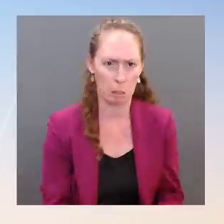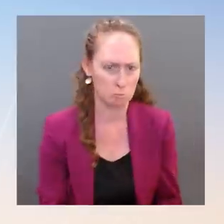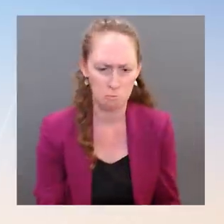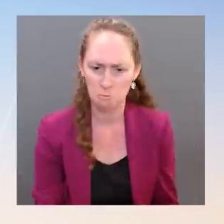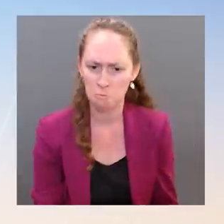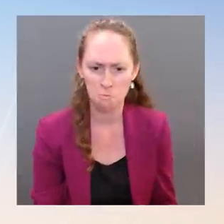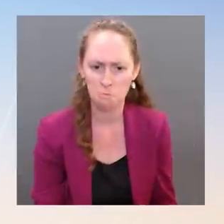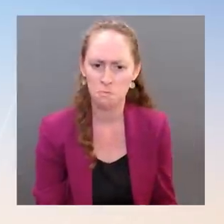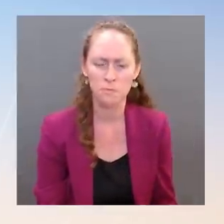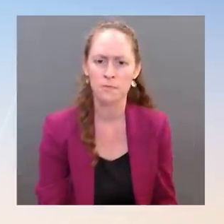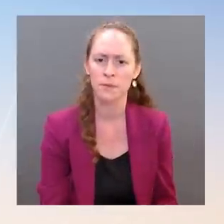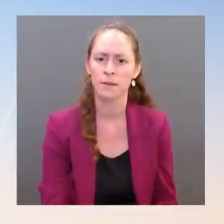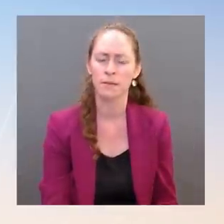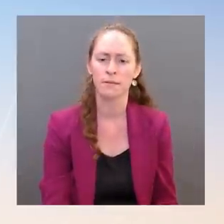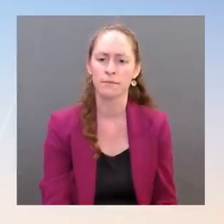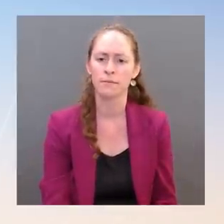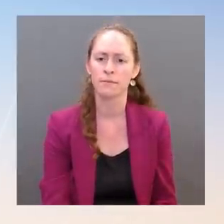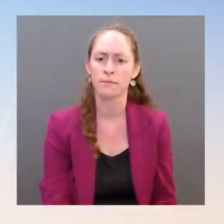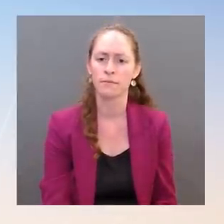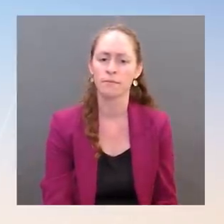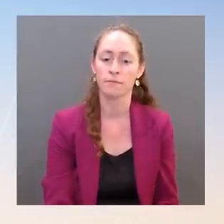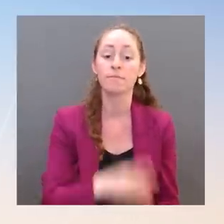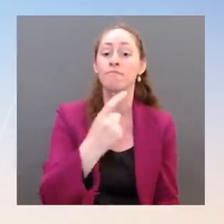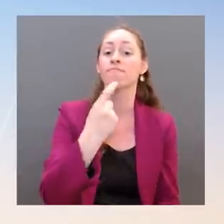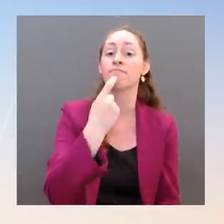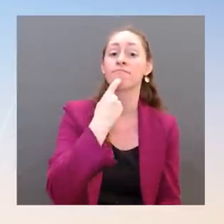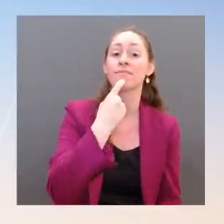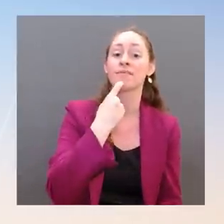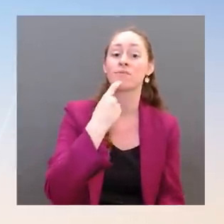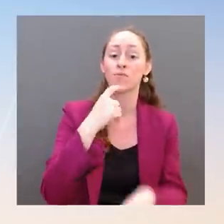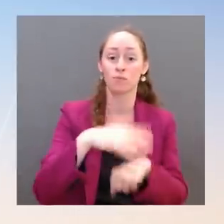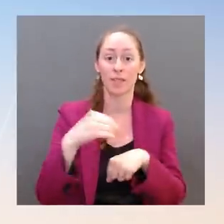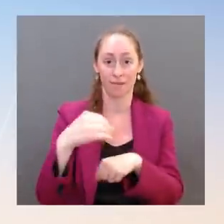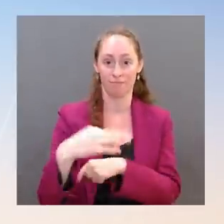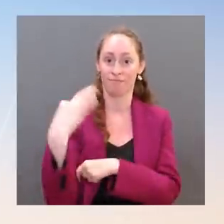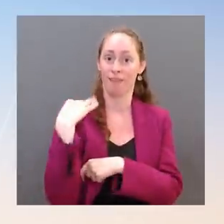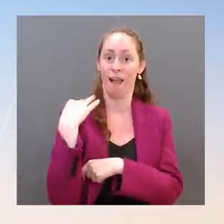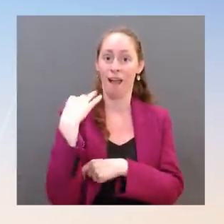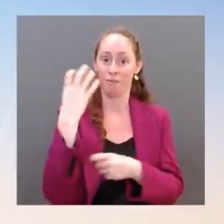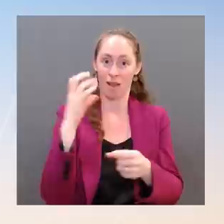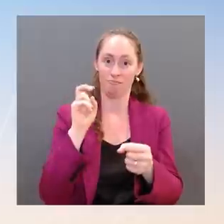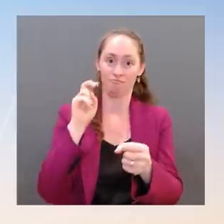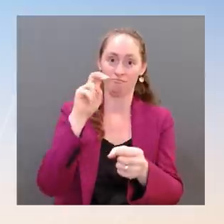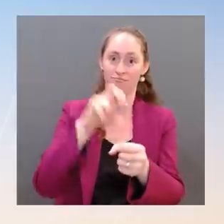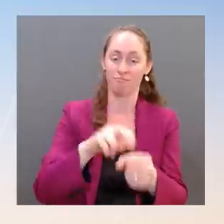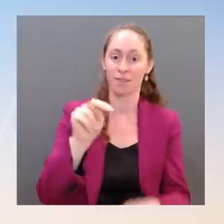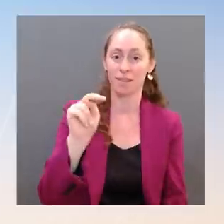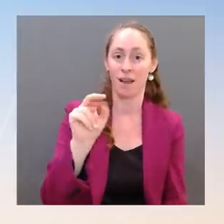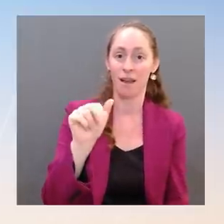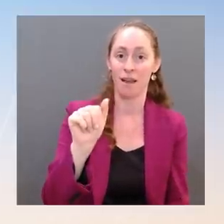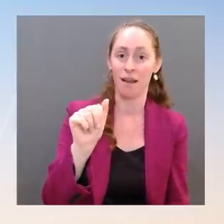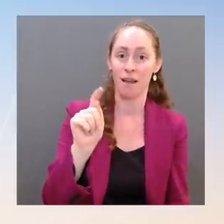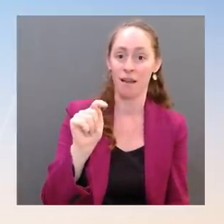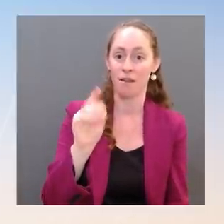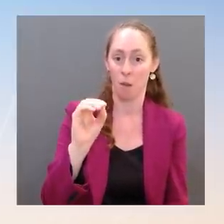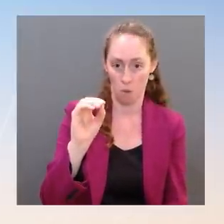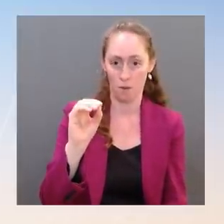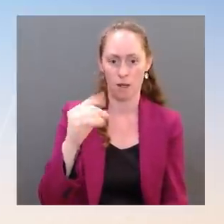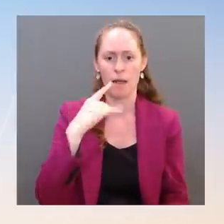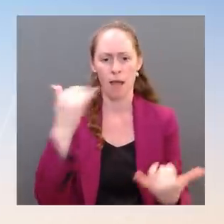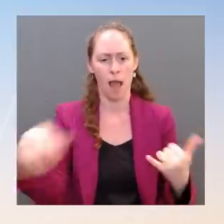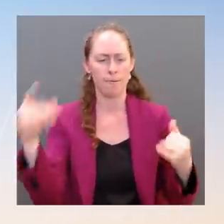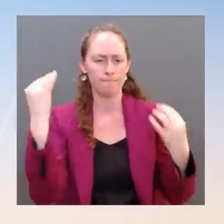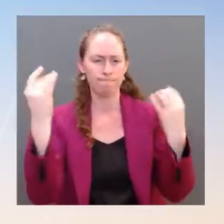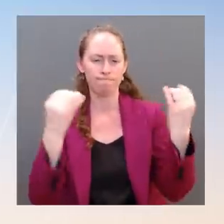NATO, at the very, or almost at the very end, it said that while their applications for NATO membership are being considered, the U.S. will work with Finland and Sweden to